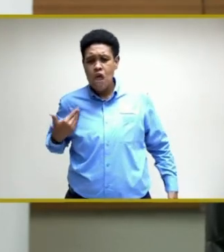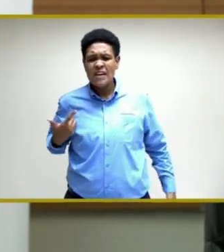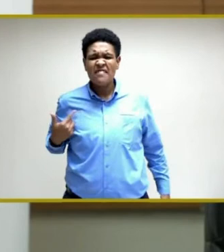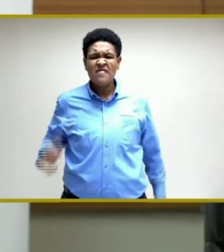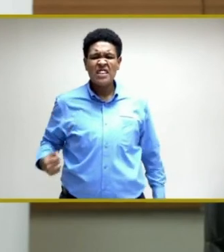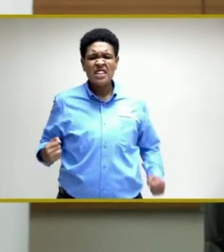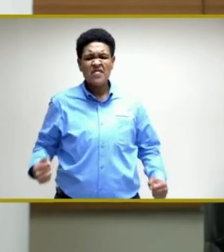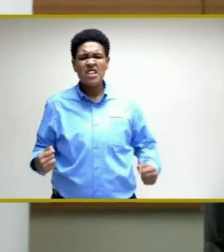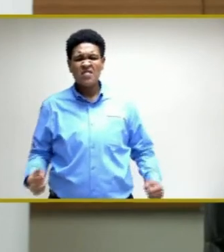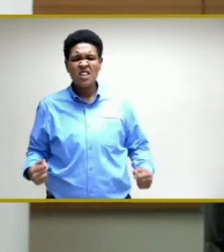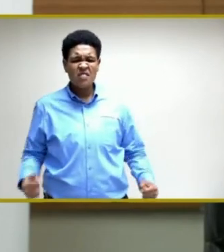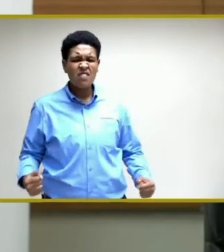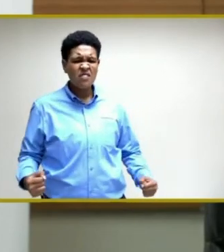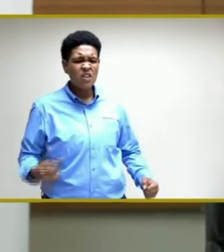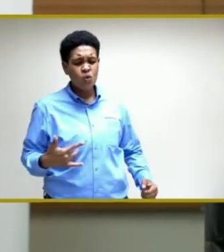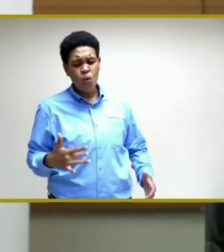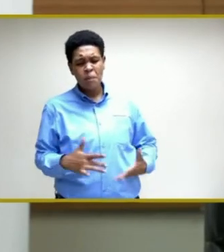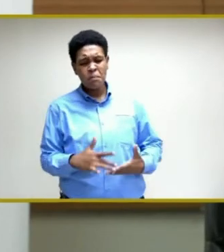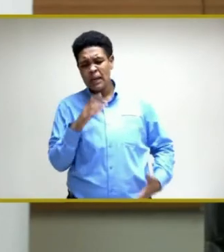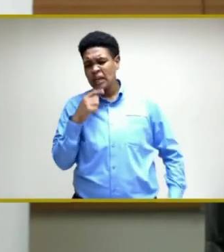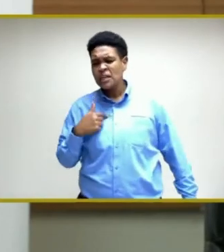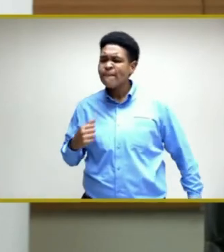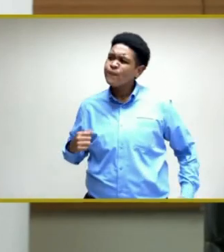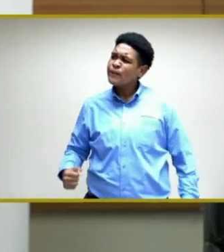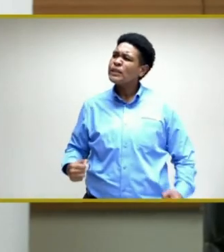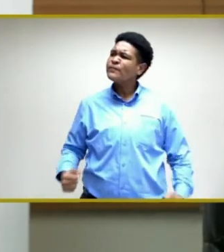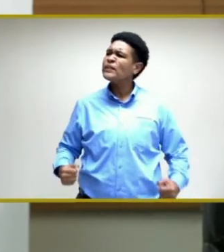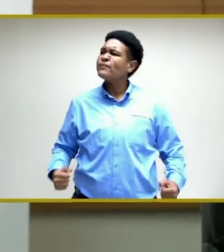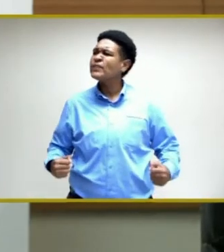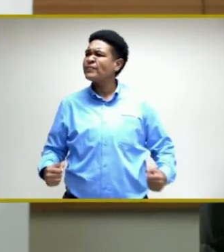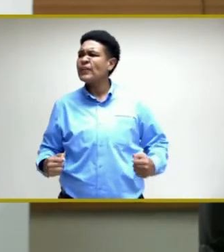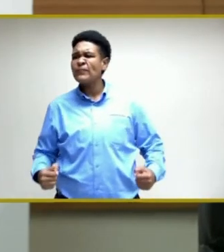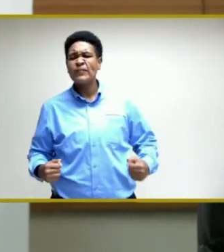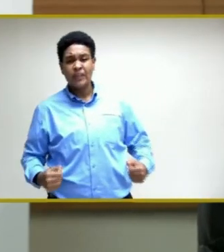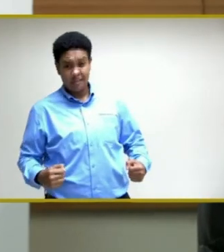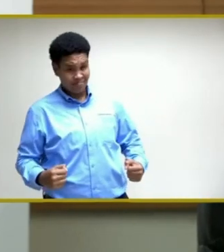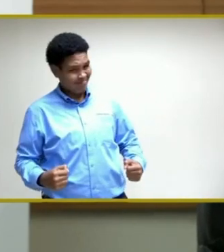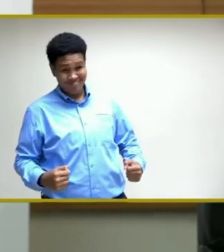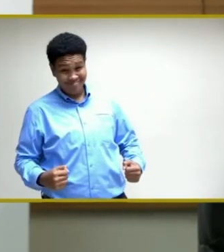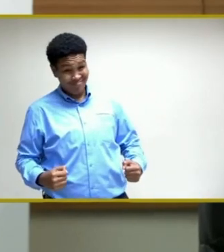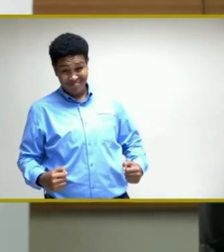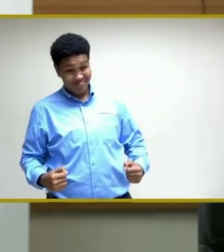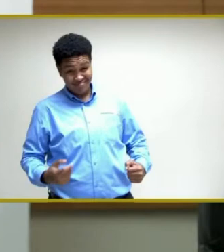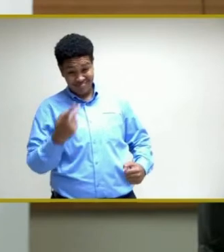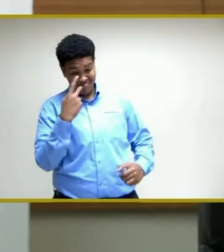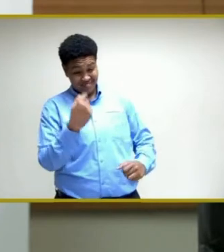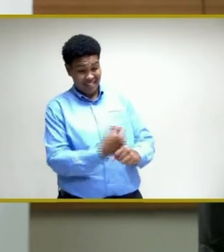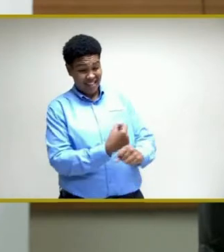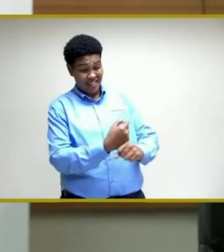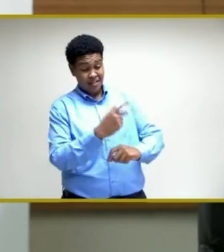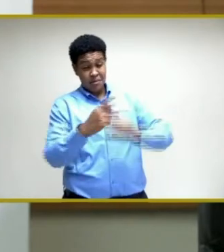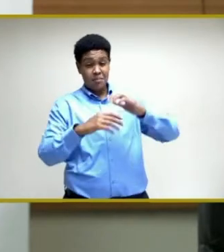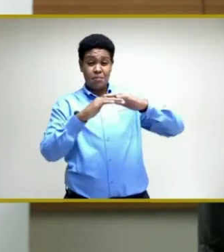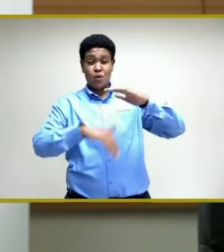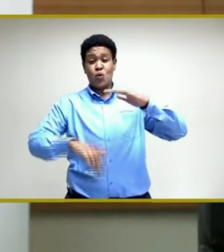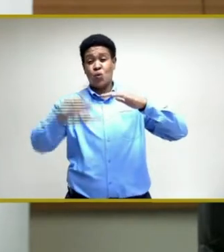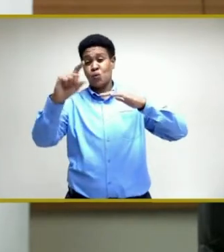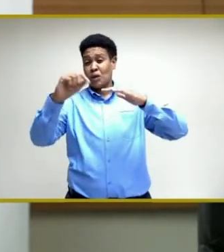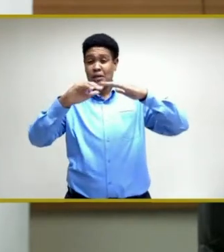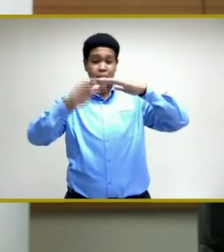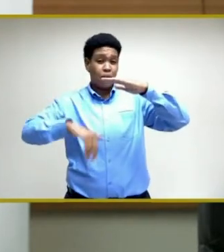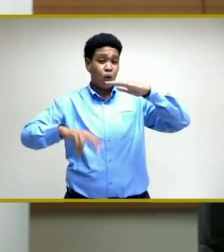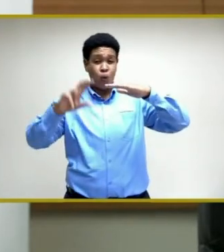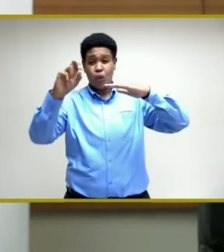older, or middle-aged, because we have seen in the statistics persons below 20, below 30,